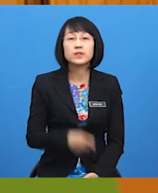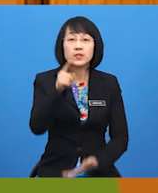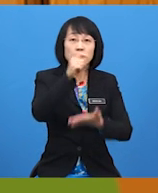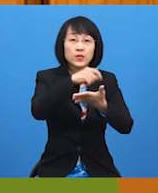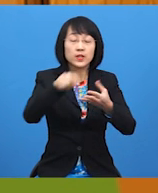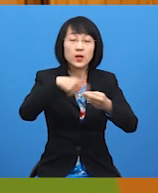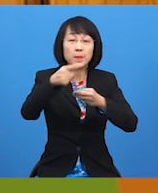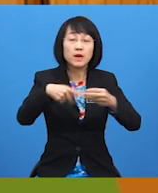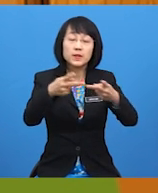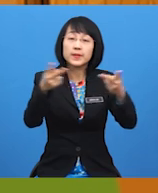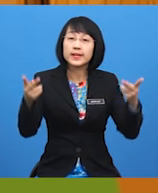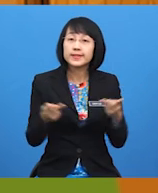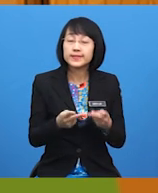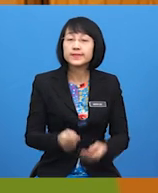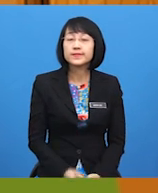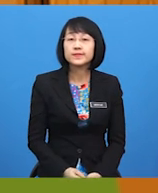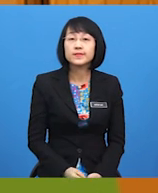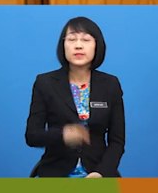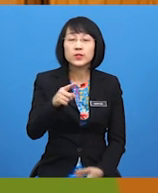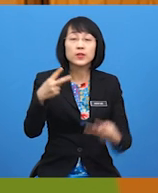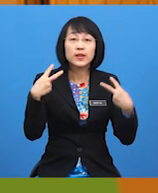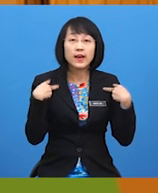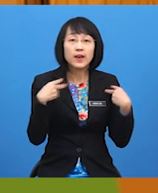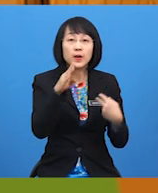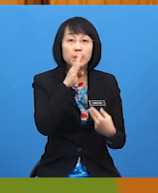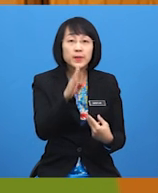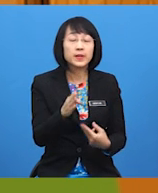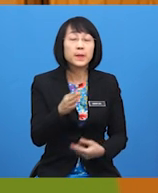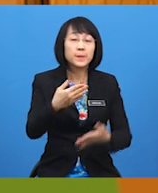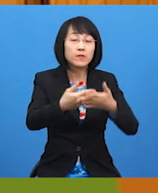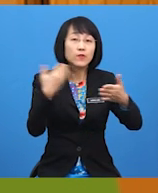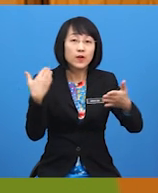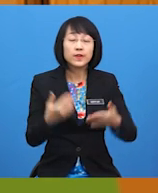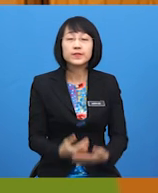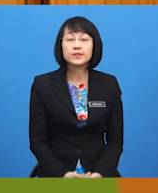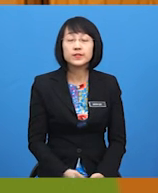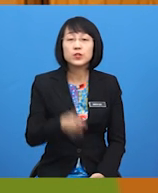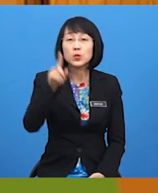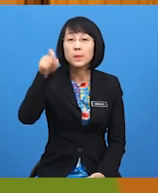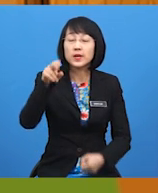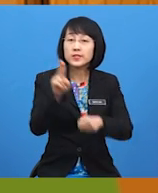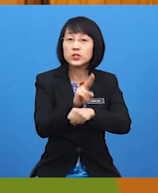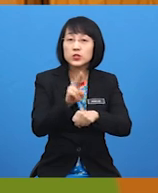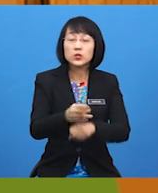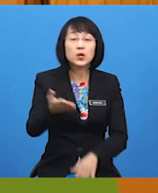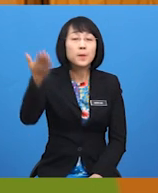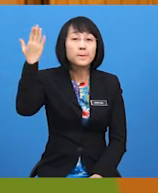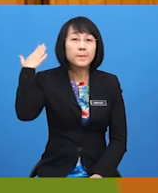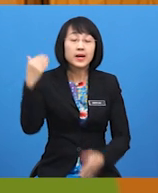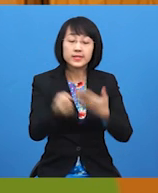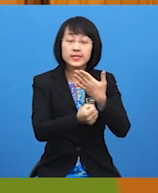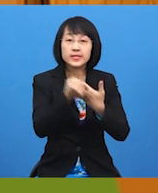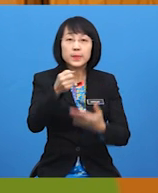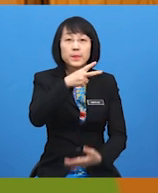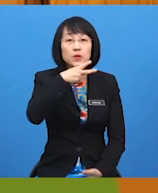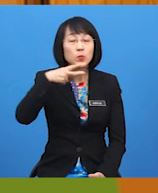about a place that you have been before, you must use past simple